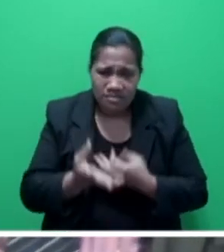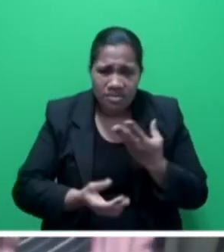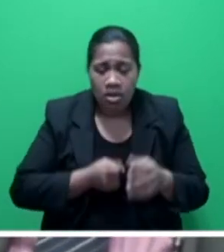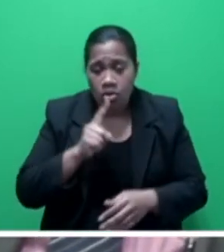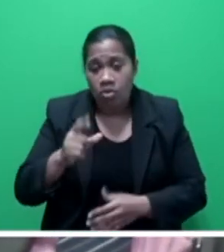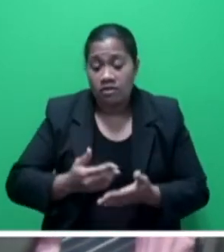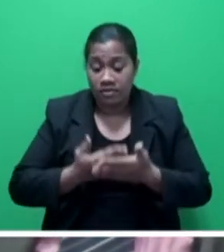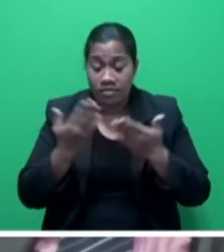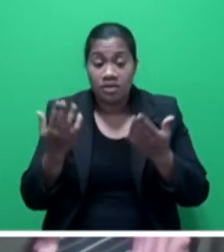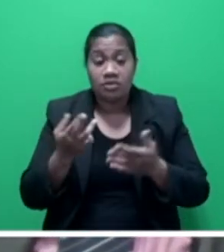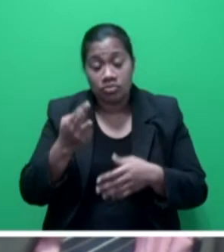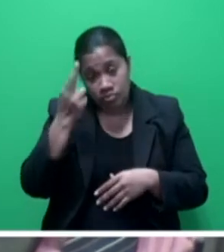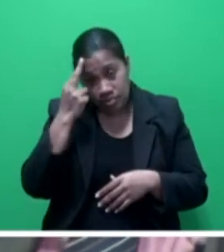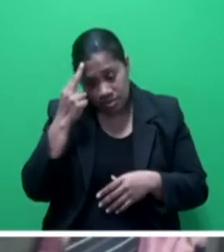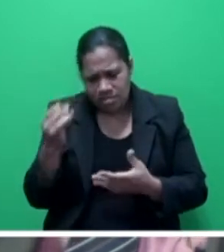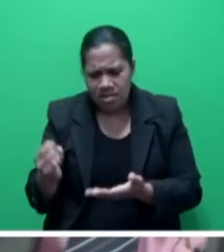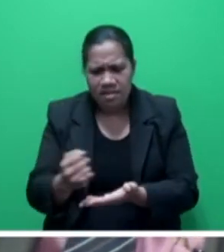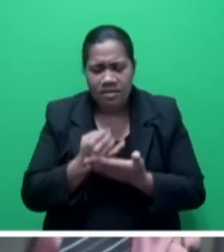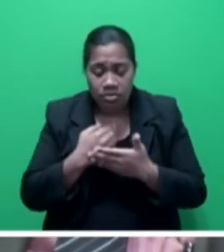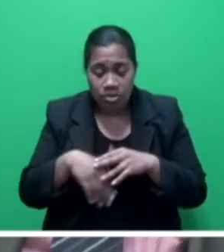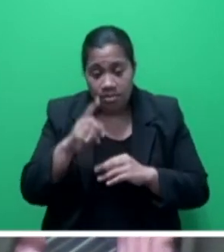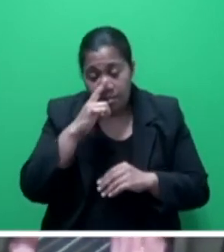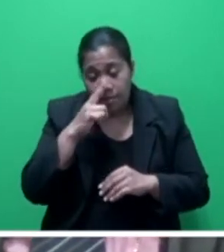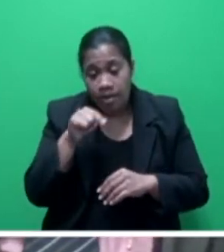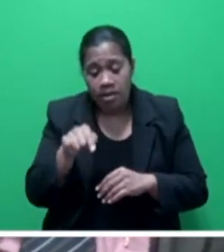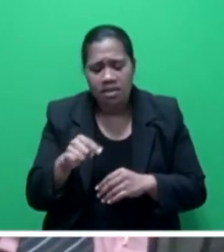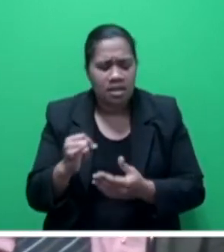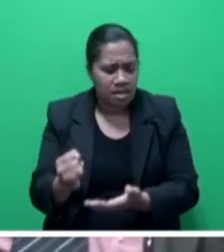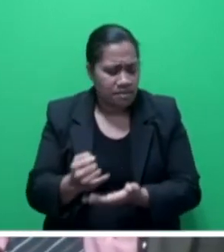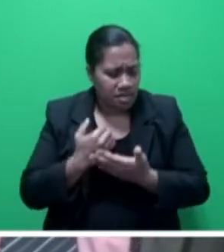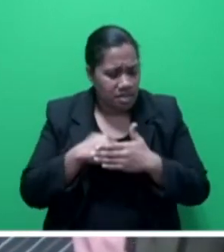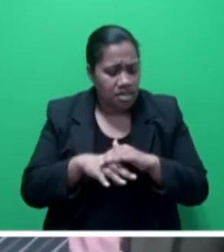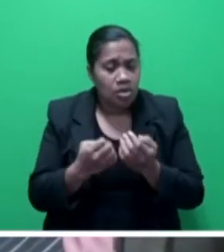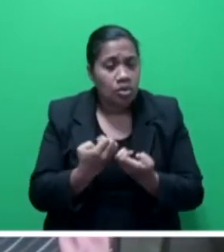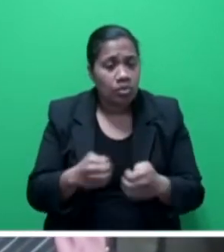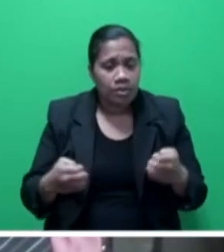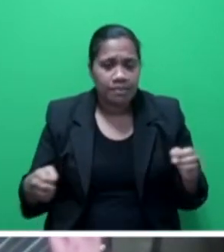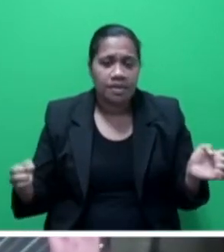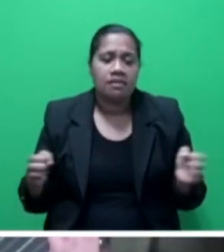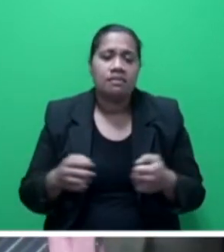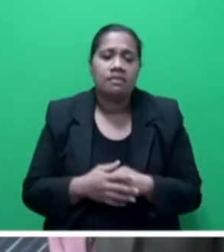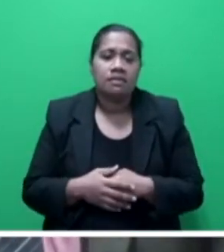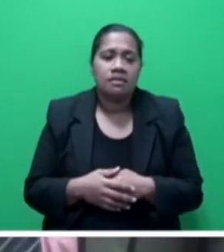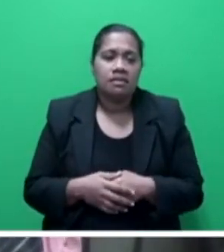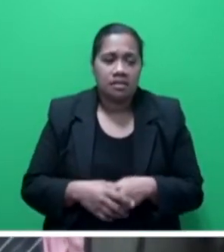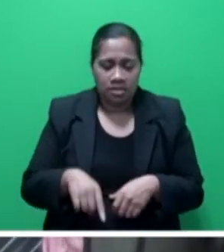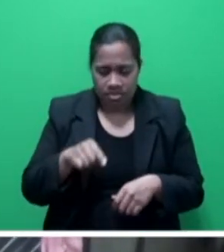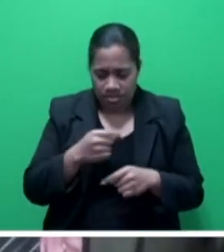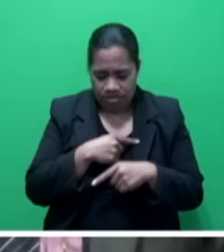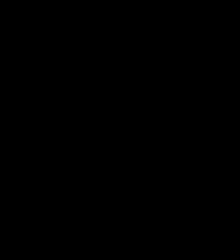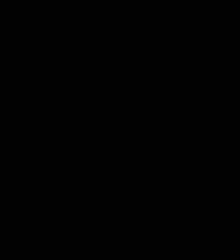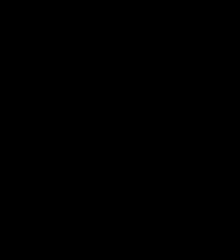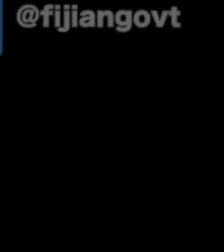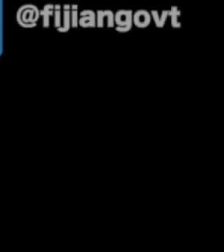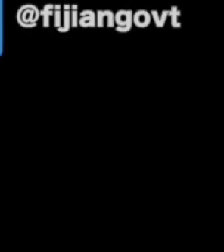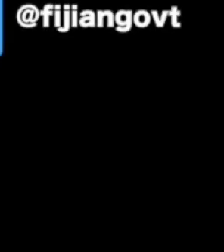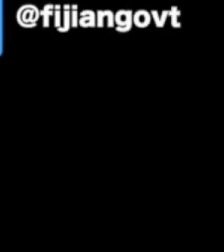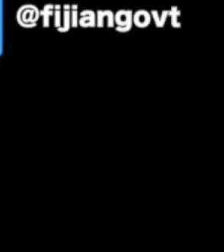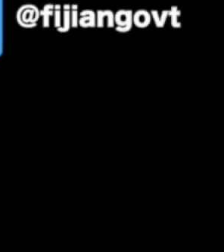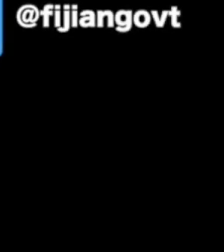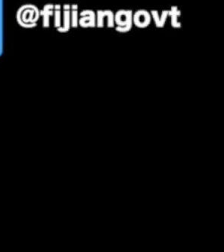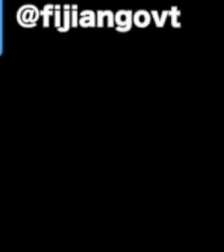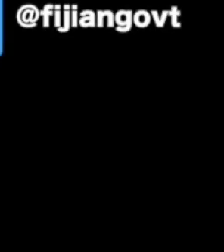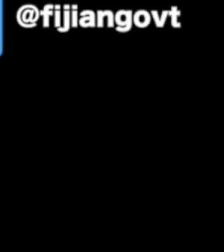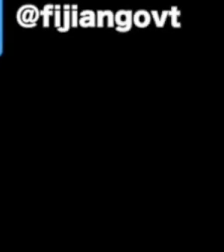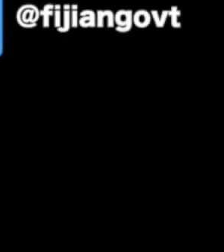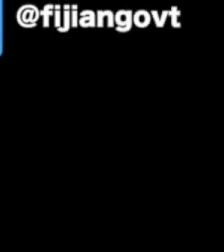is the investment in the people and also investment in the equipment that's been able to make this happen. Thank you, Honourable Sparrow. Thank you. Thank